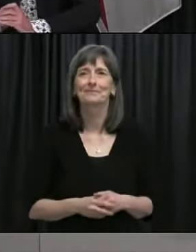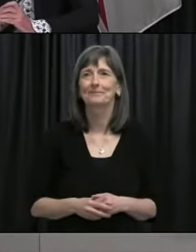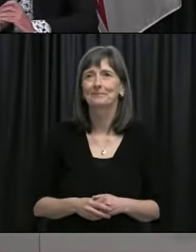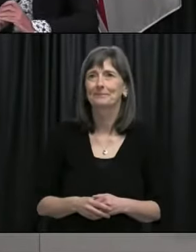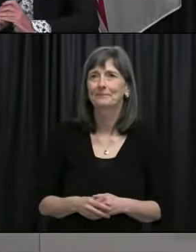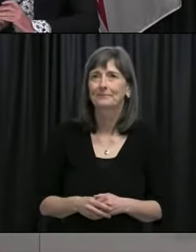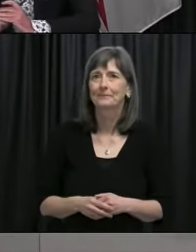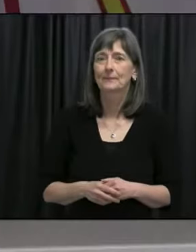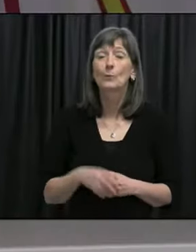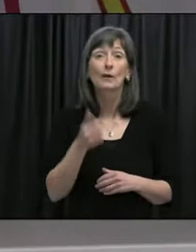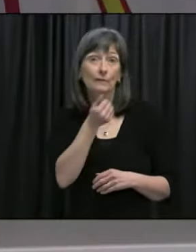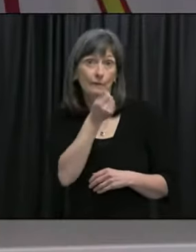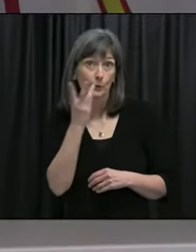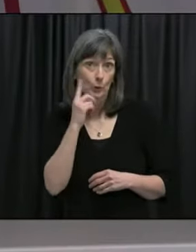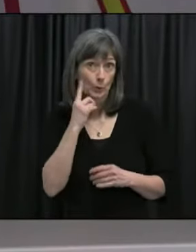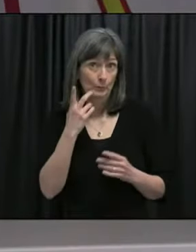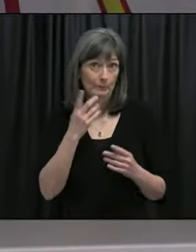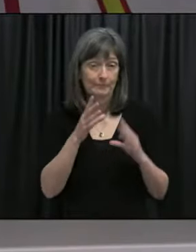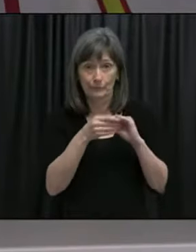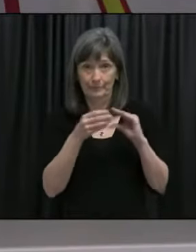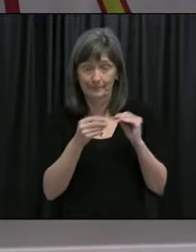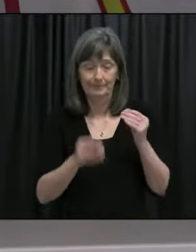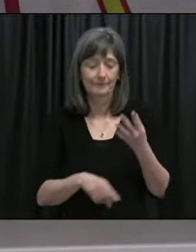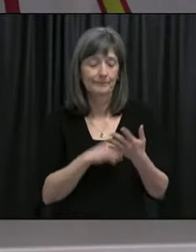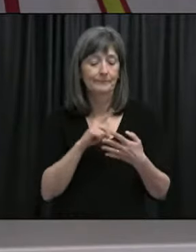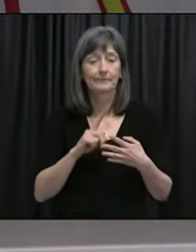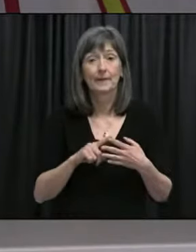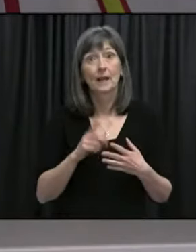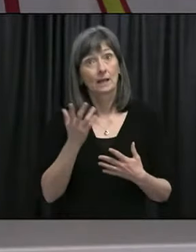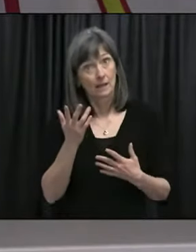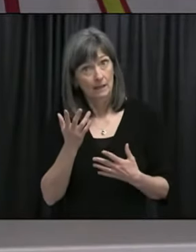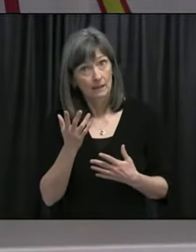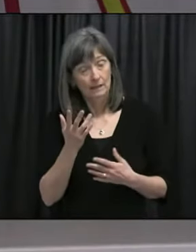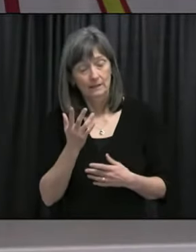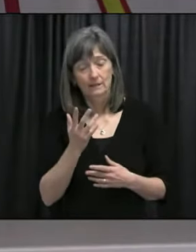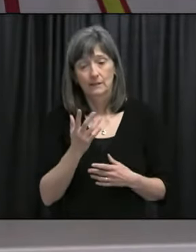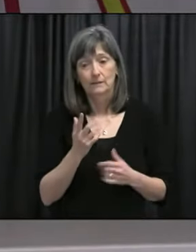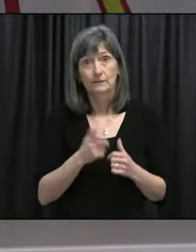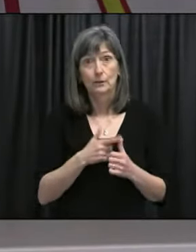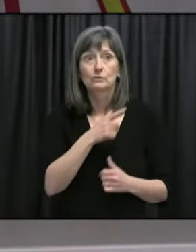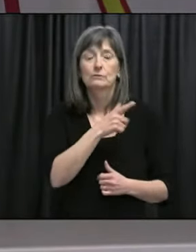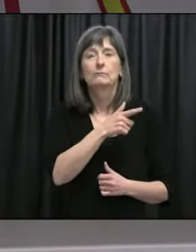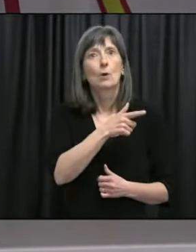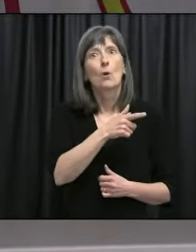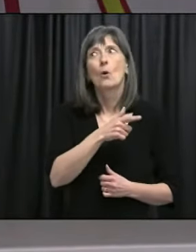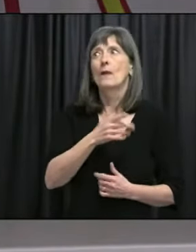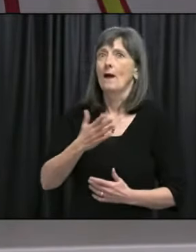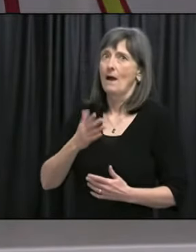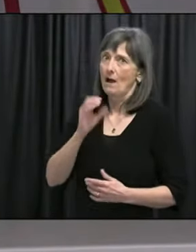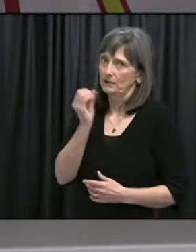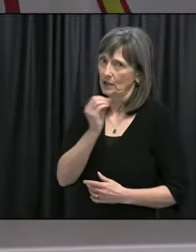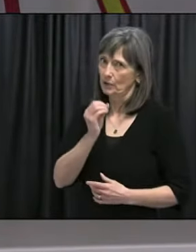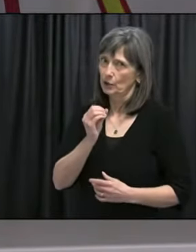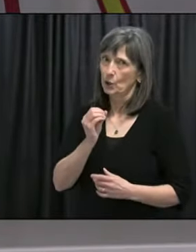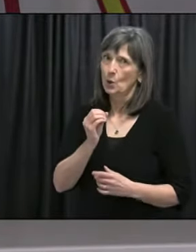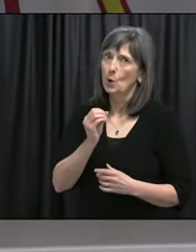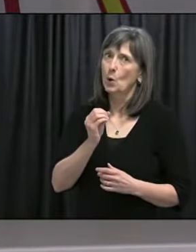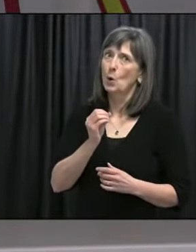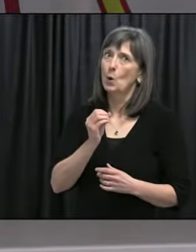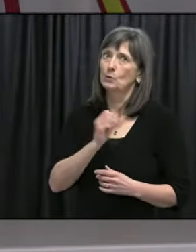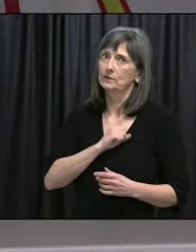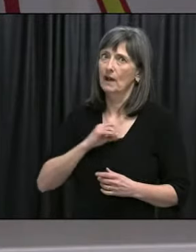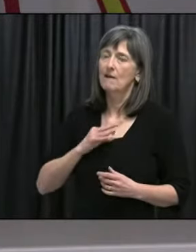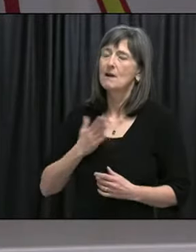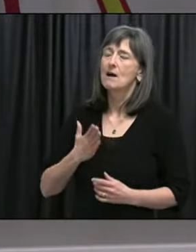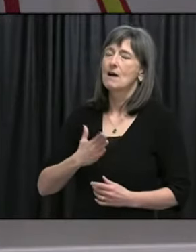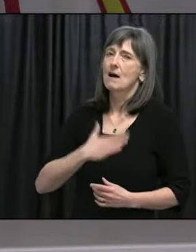hearing a couple of things. First of all, I'll say this, that they've been welcomed with open arms by their colleagues in Ontario. And I